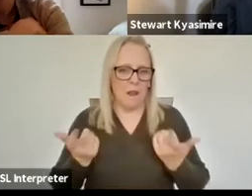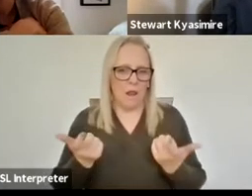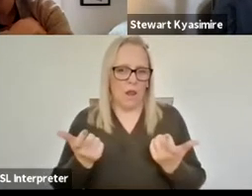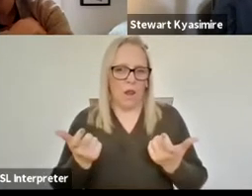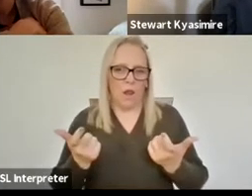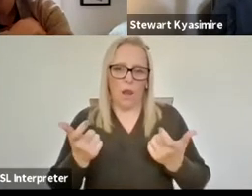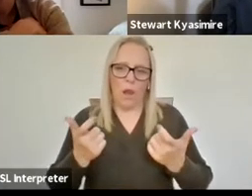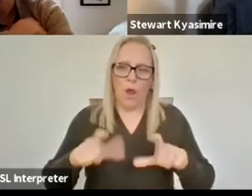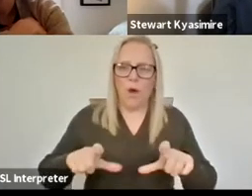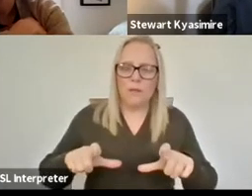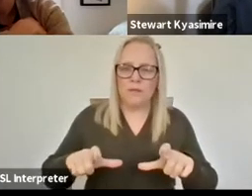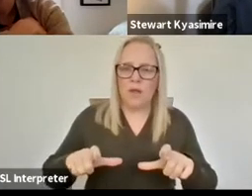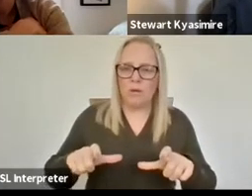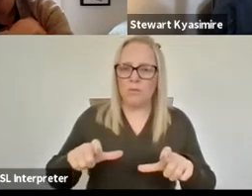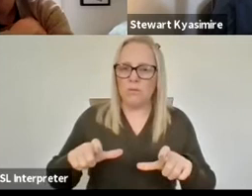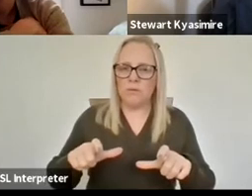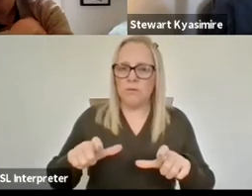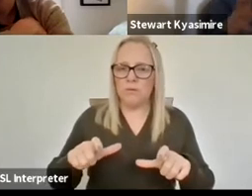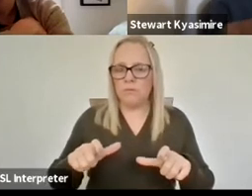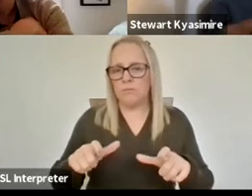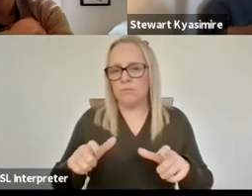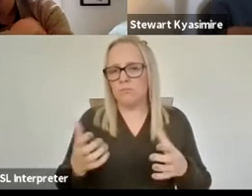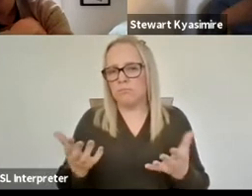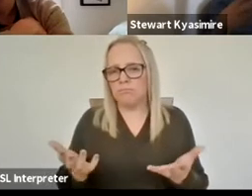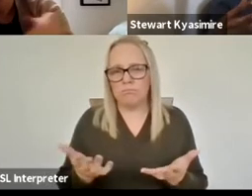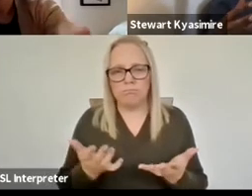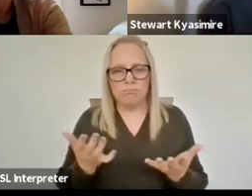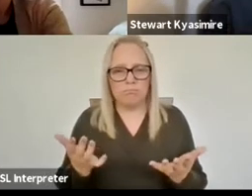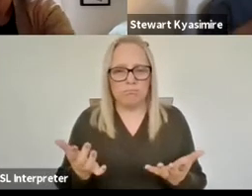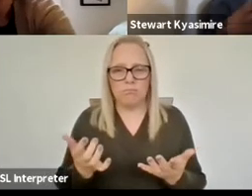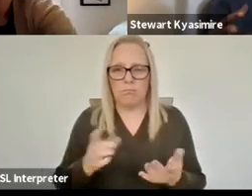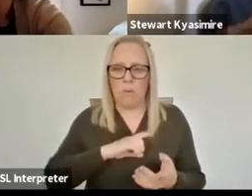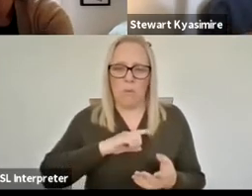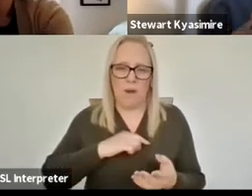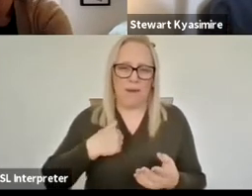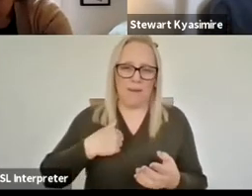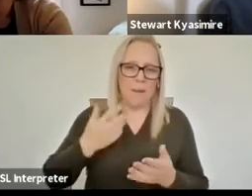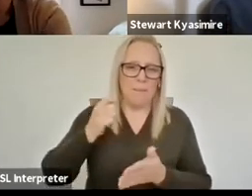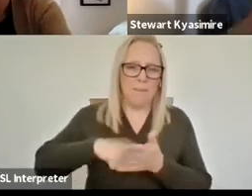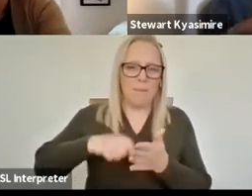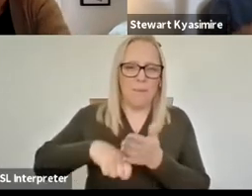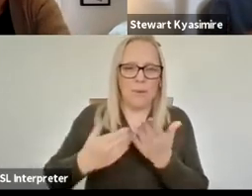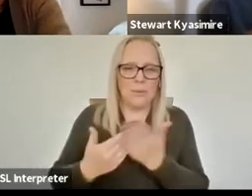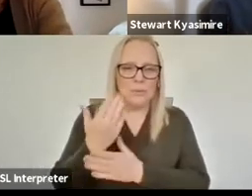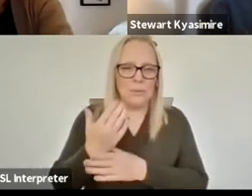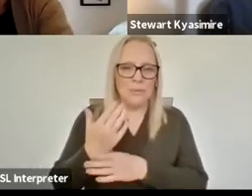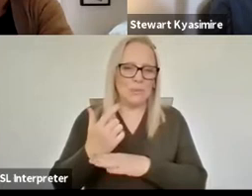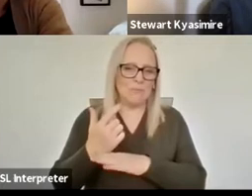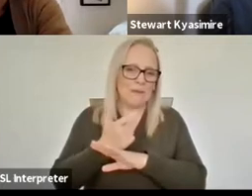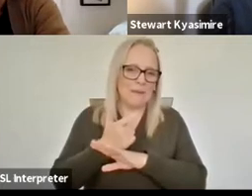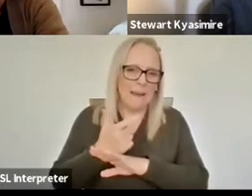um I at the time I just purchased some new cinema cameras and I was just testing